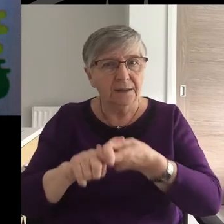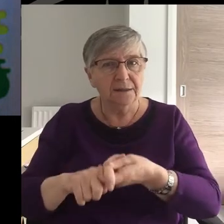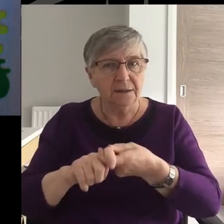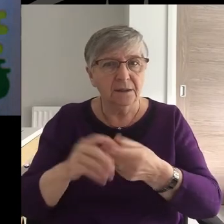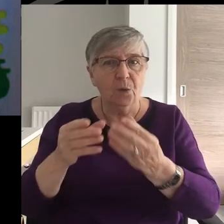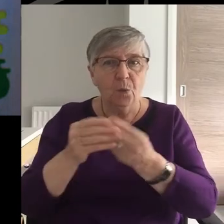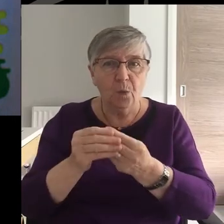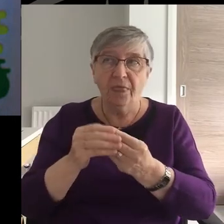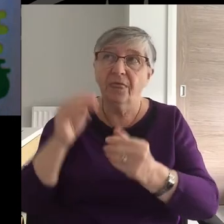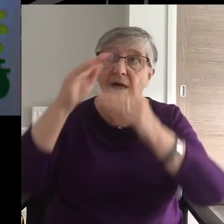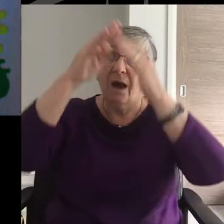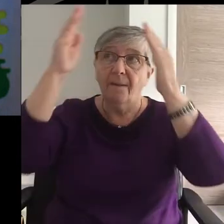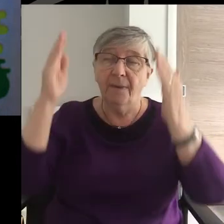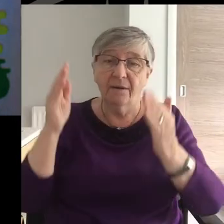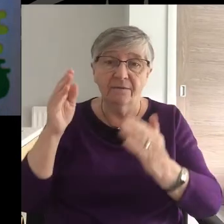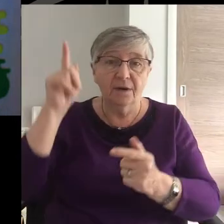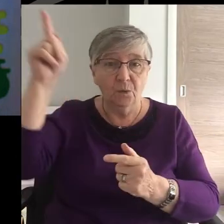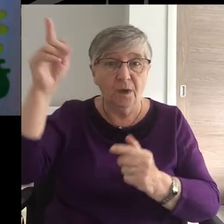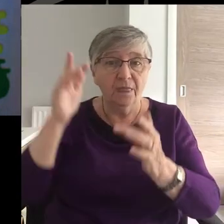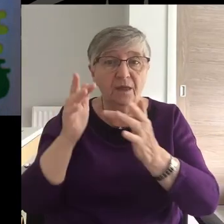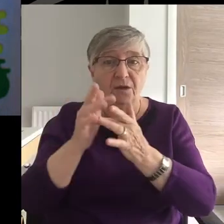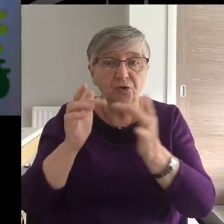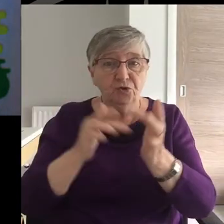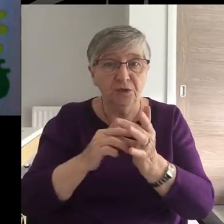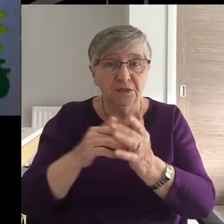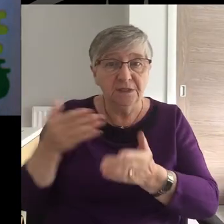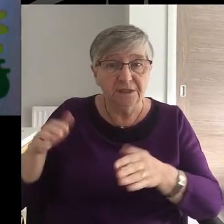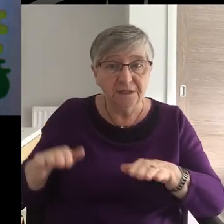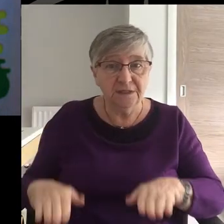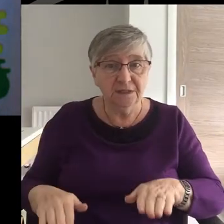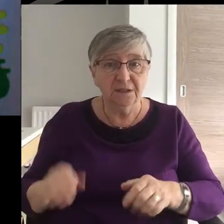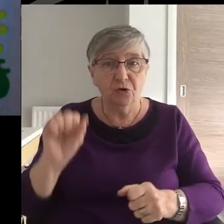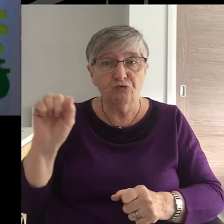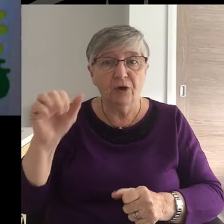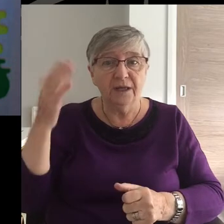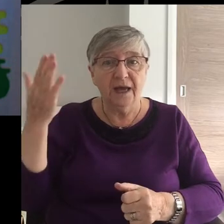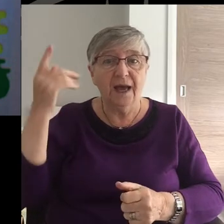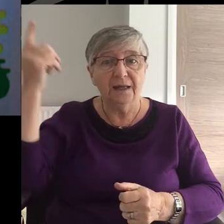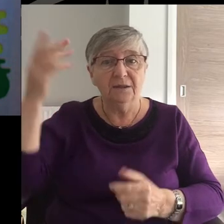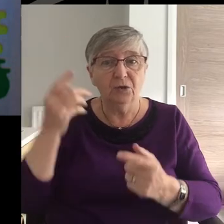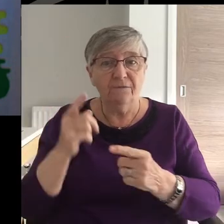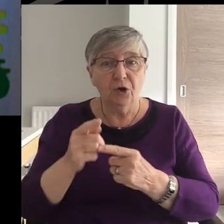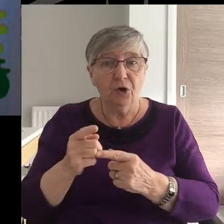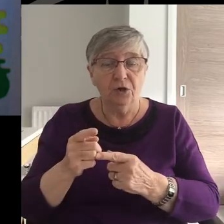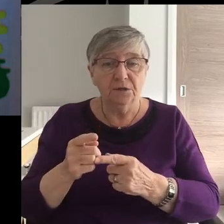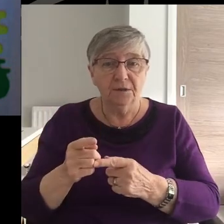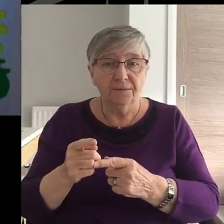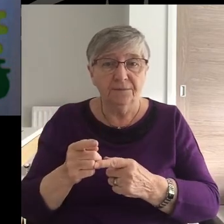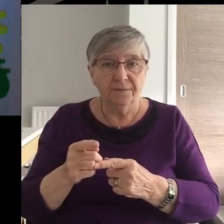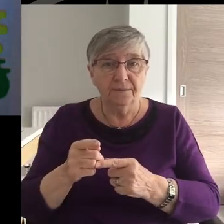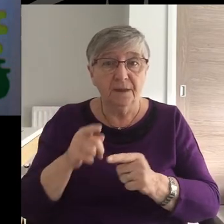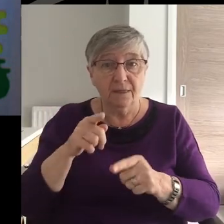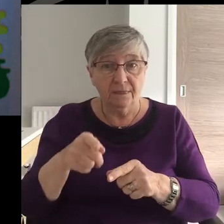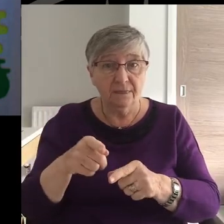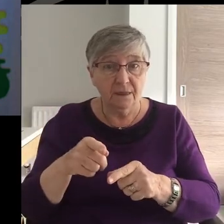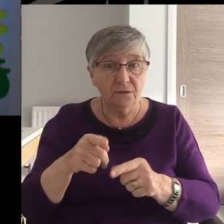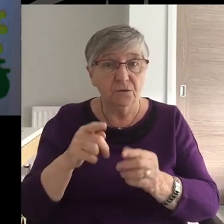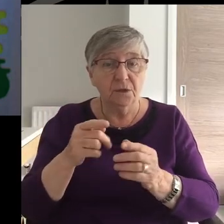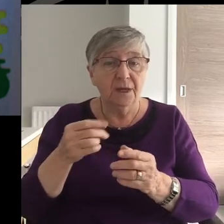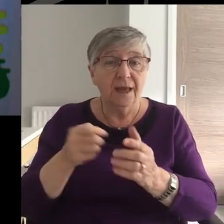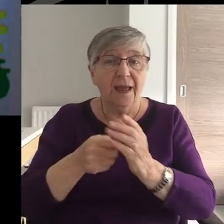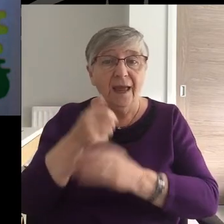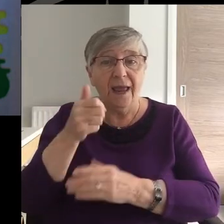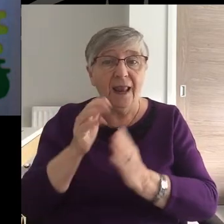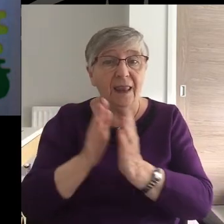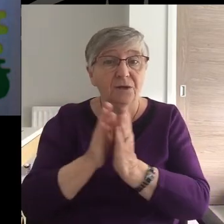Christ is, seated at the right hand of God. This image was a popular one for the early church